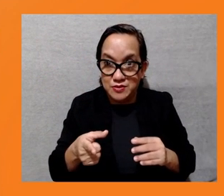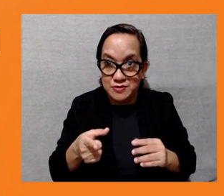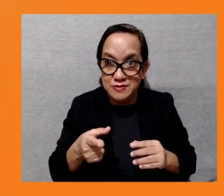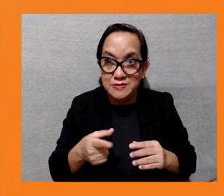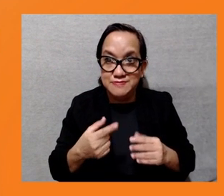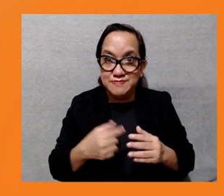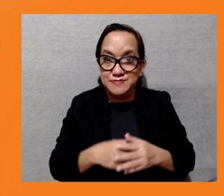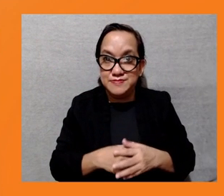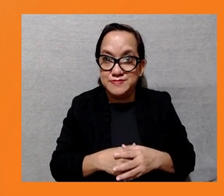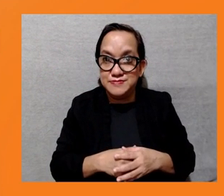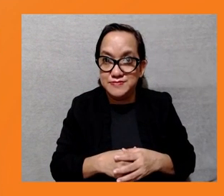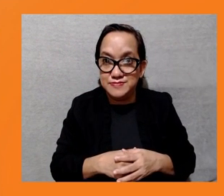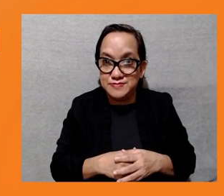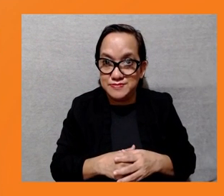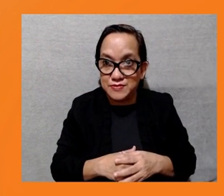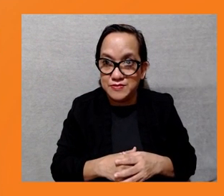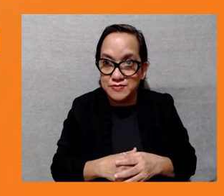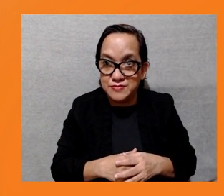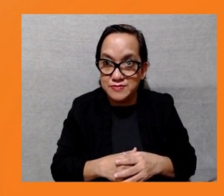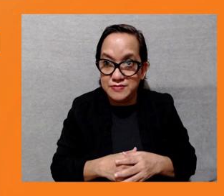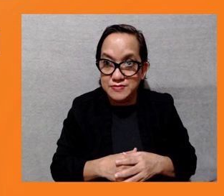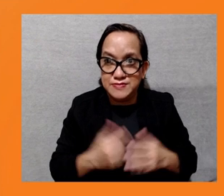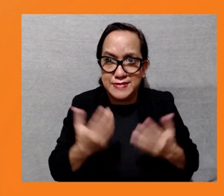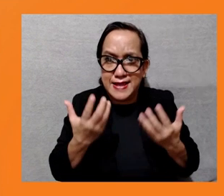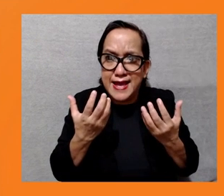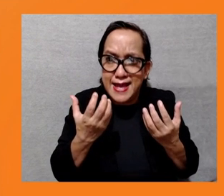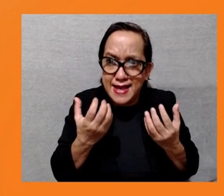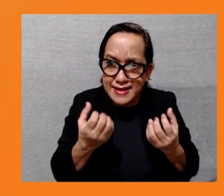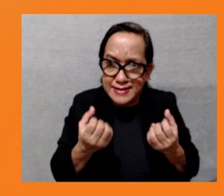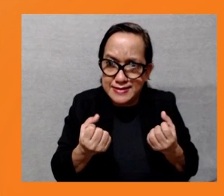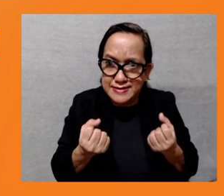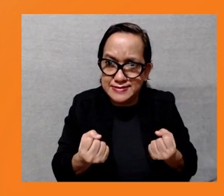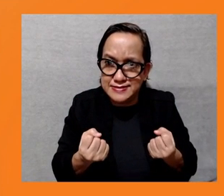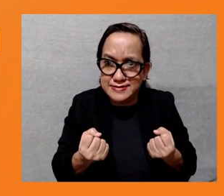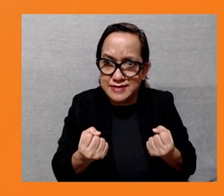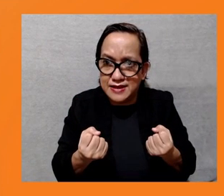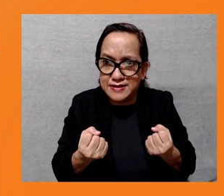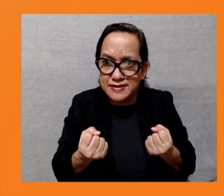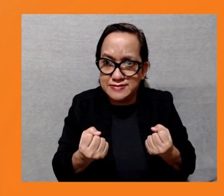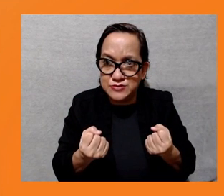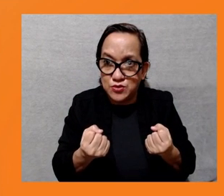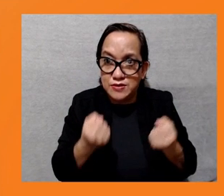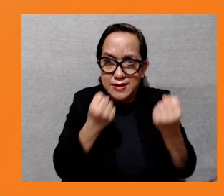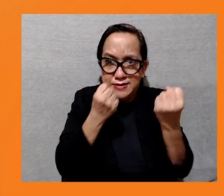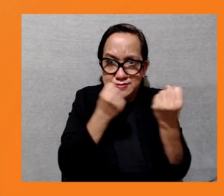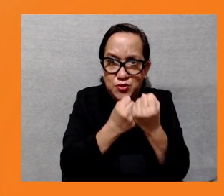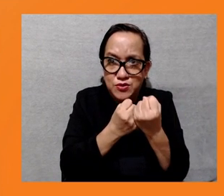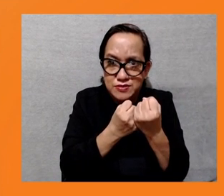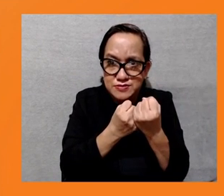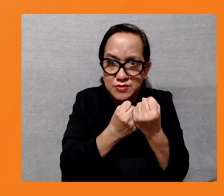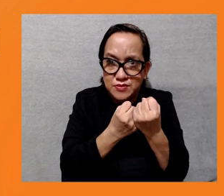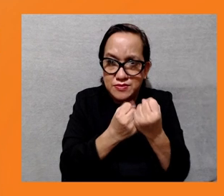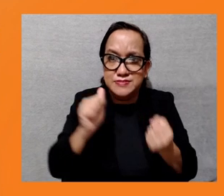made way for a small stretch of Bangalore Metro, which is funded by the ADB, which they call the airport line.